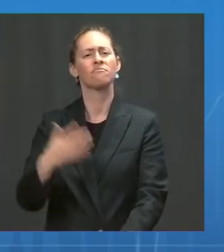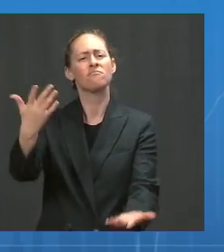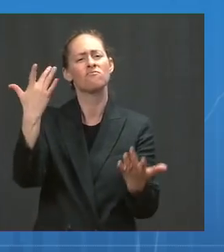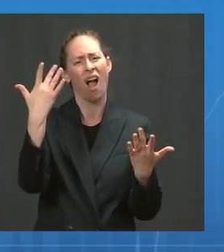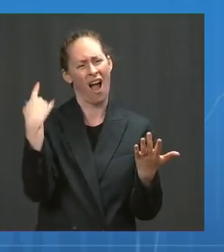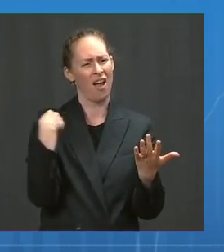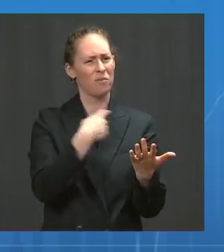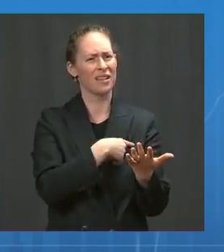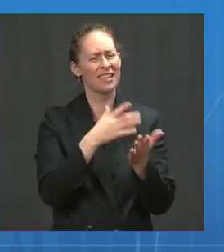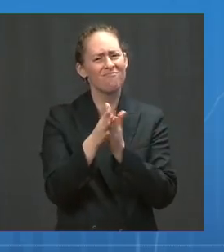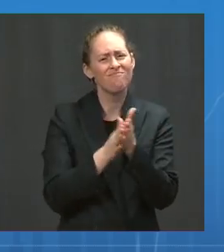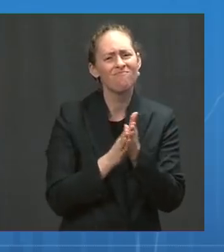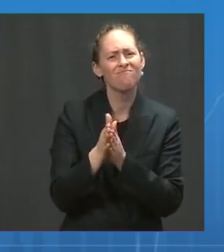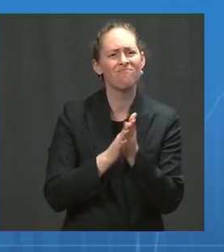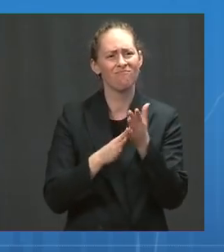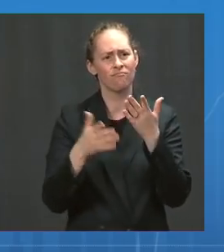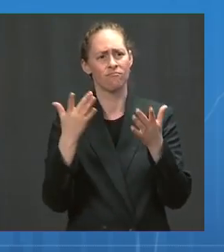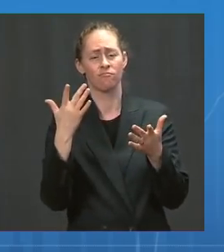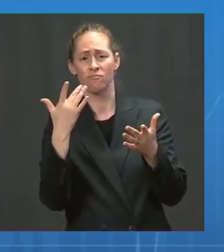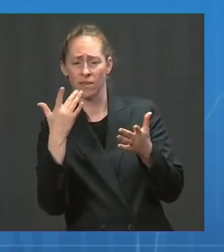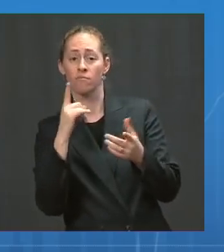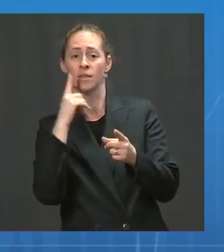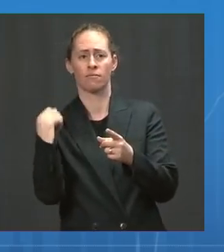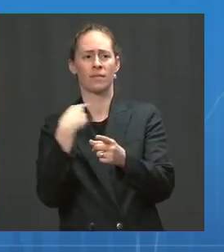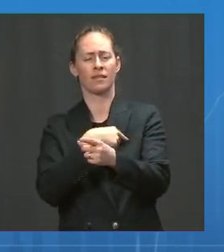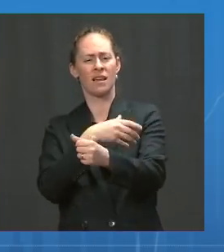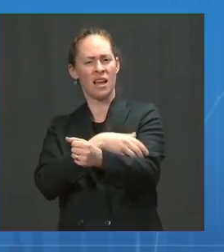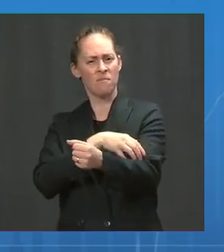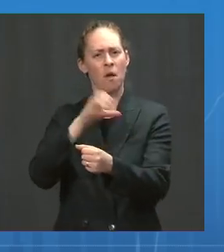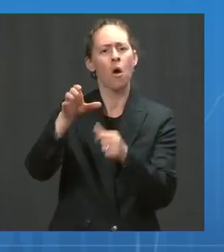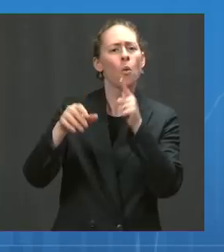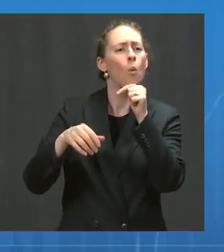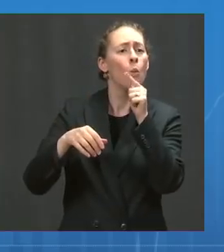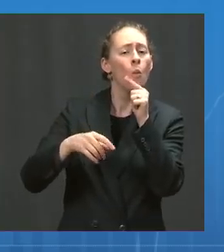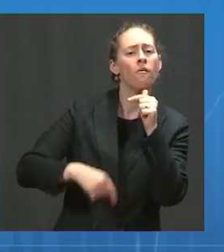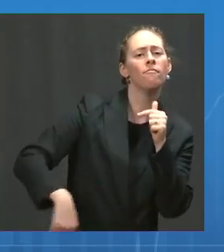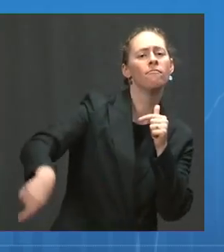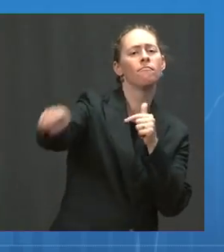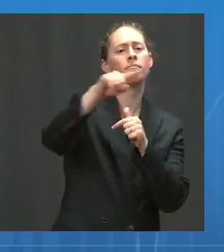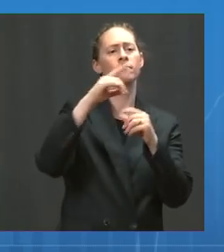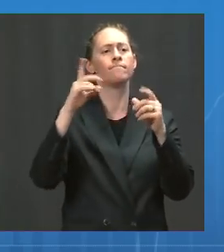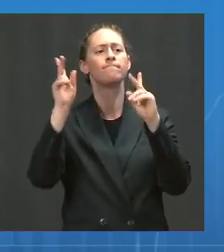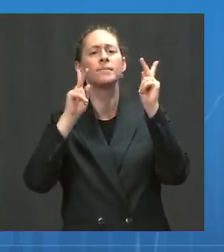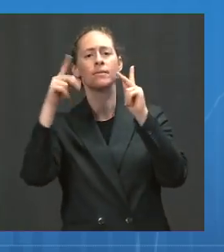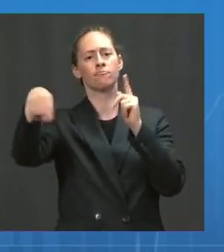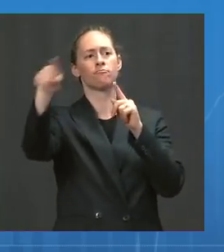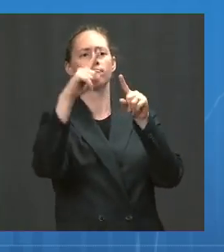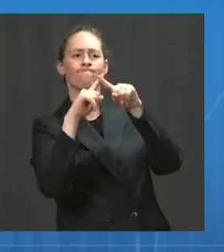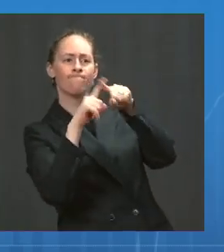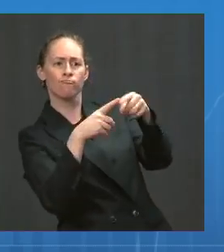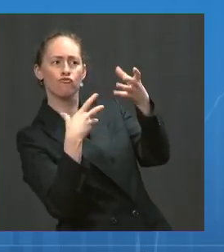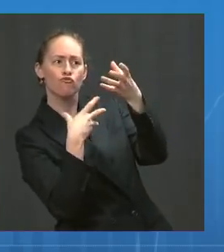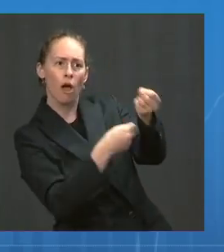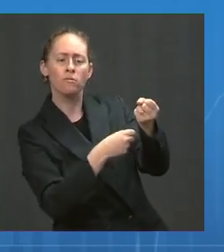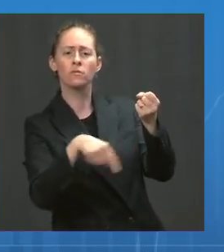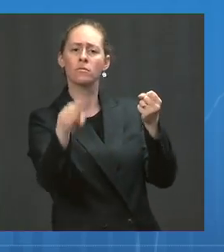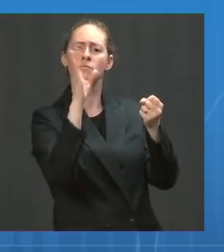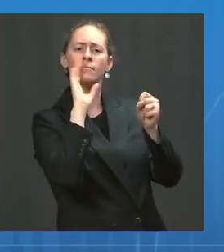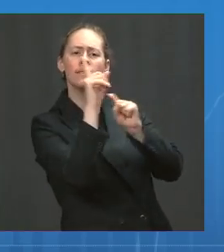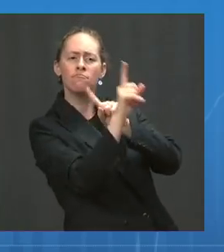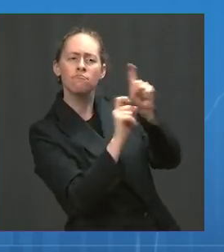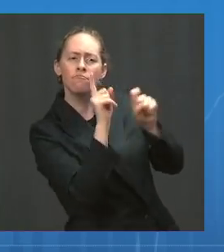trusting and empowering messengers, trusted messengers, to have the conversations we know work.